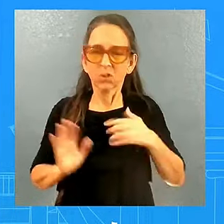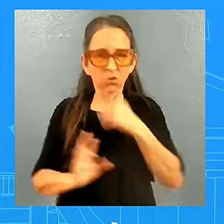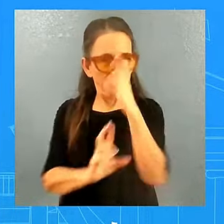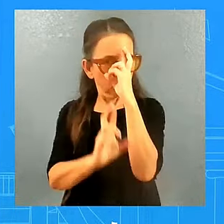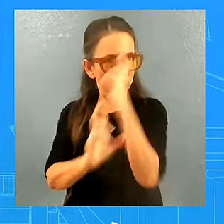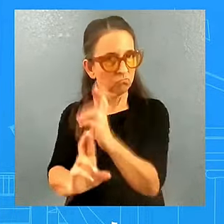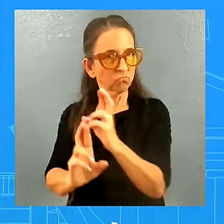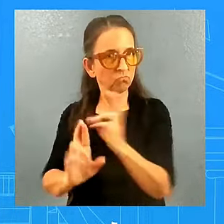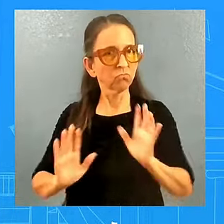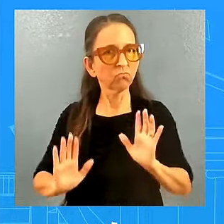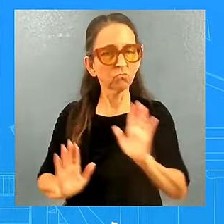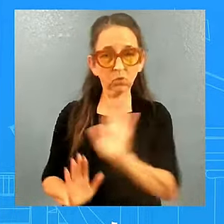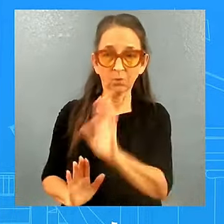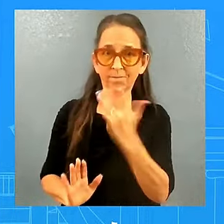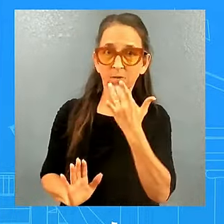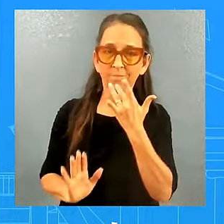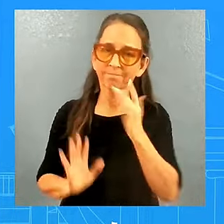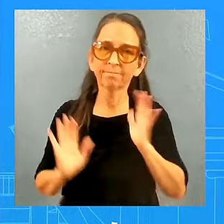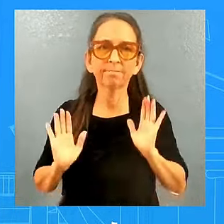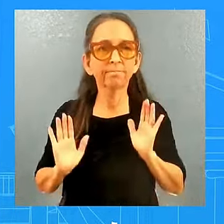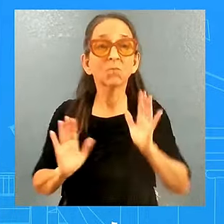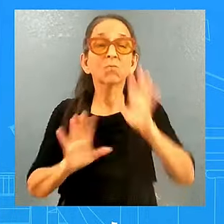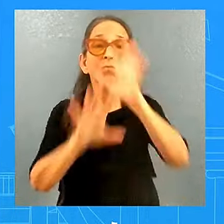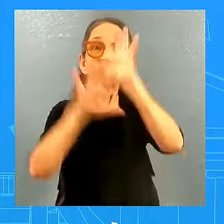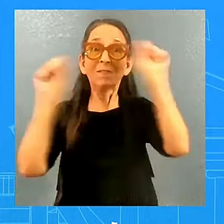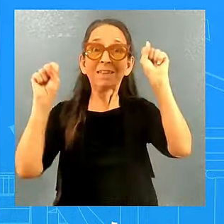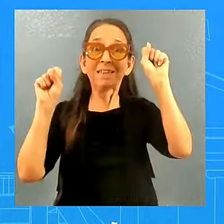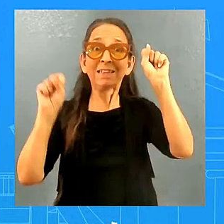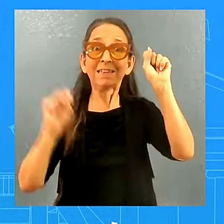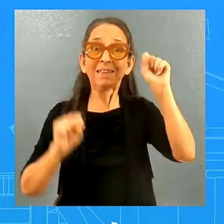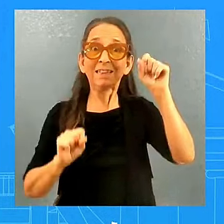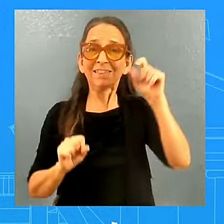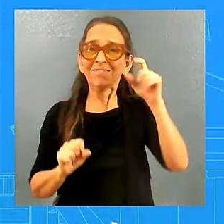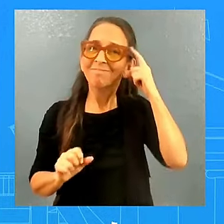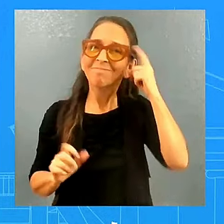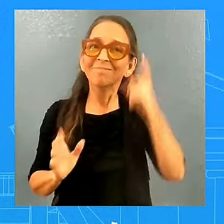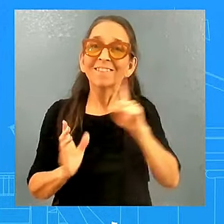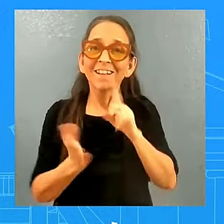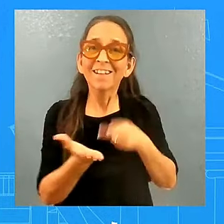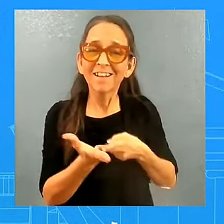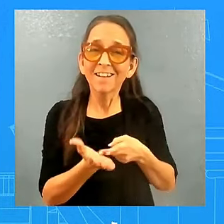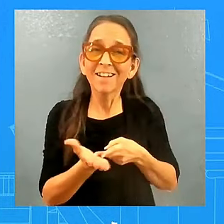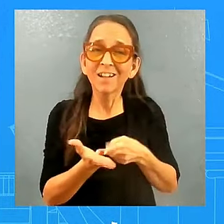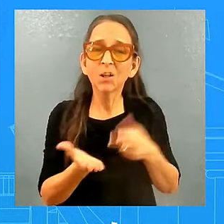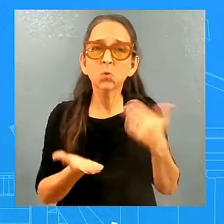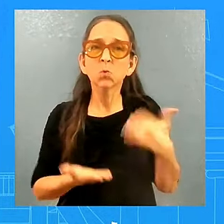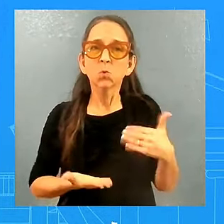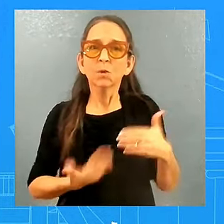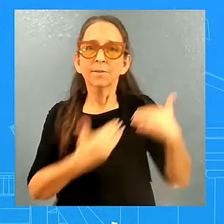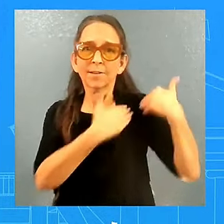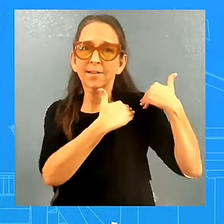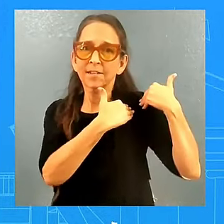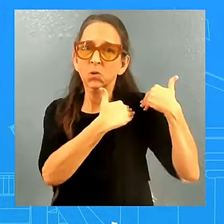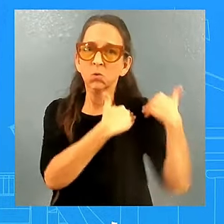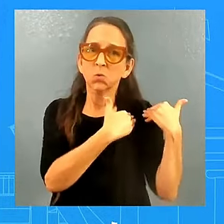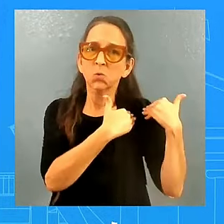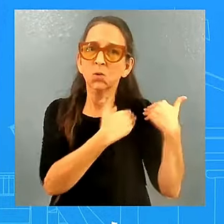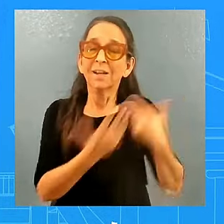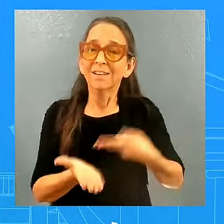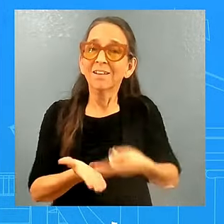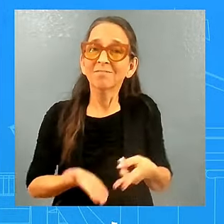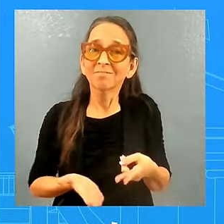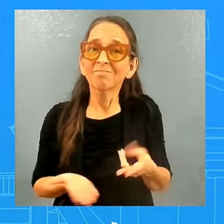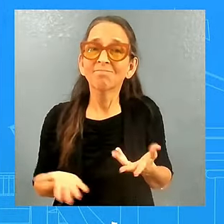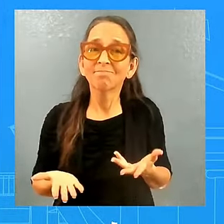always believes it is important to be honest. He sees it as an obligation to be honest to the American people. And that's what